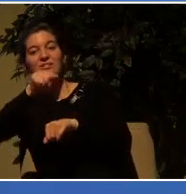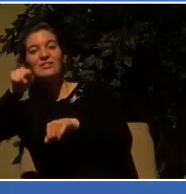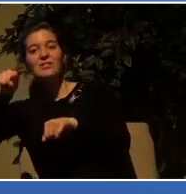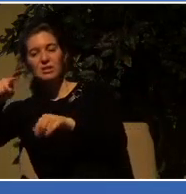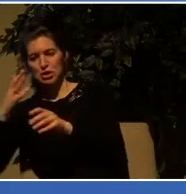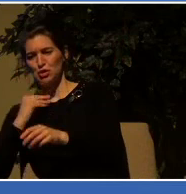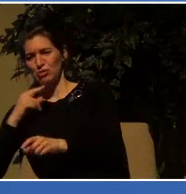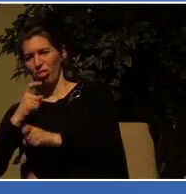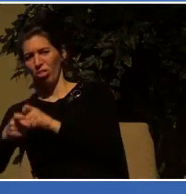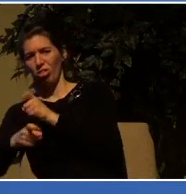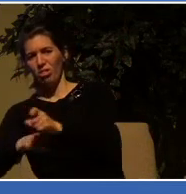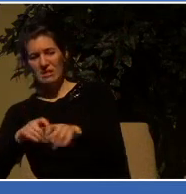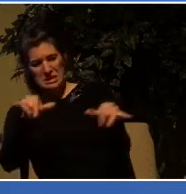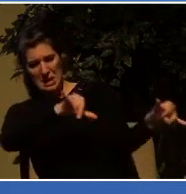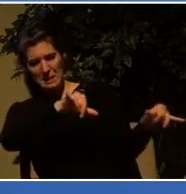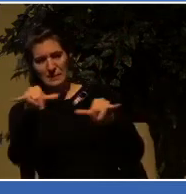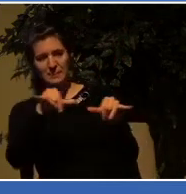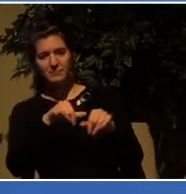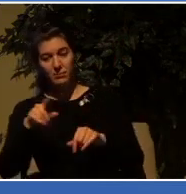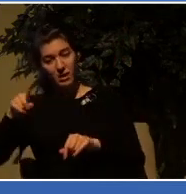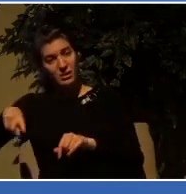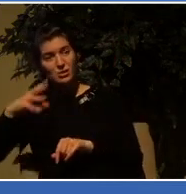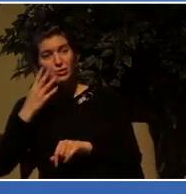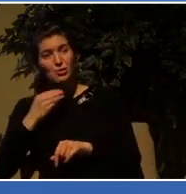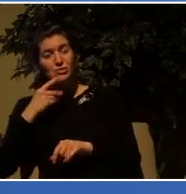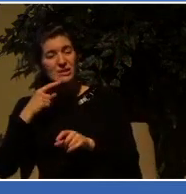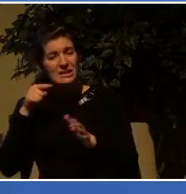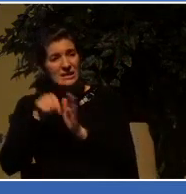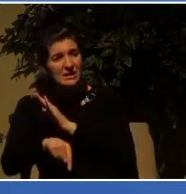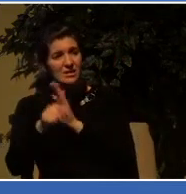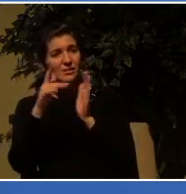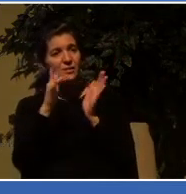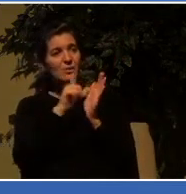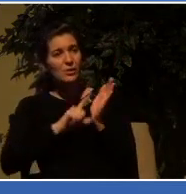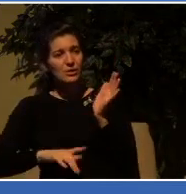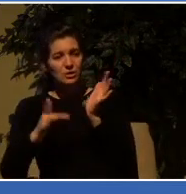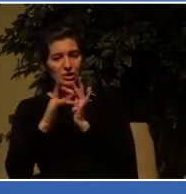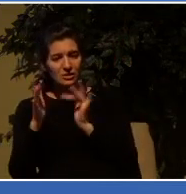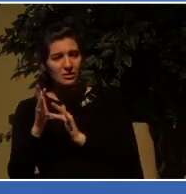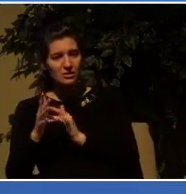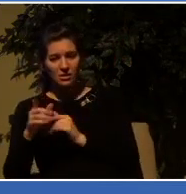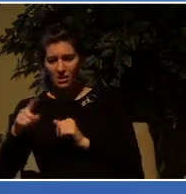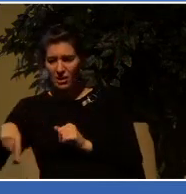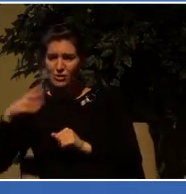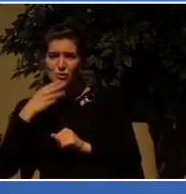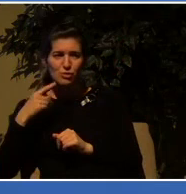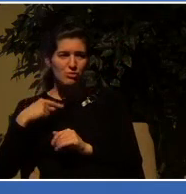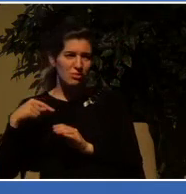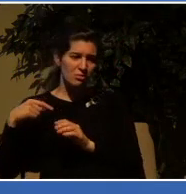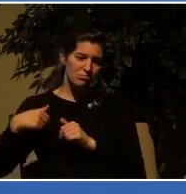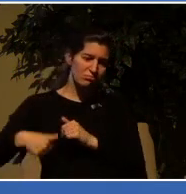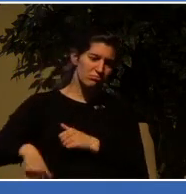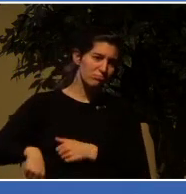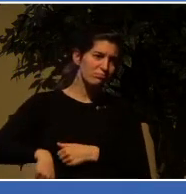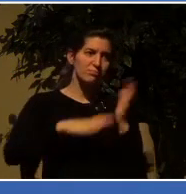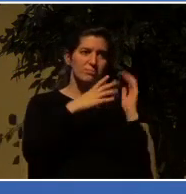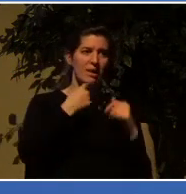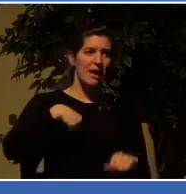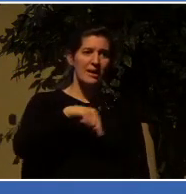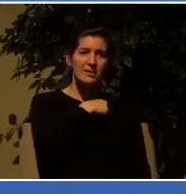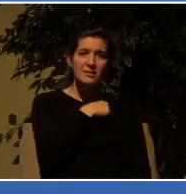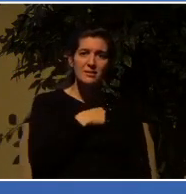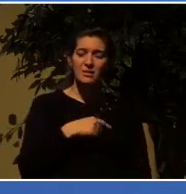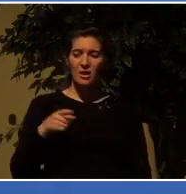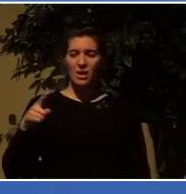Jesus and the prophets also drove us out. They displease God and are hostile to